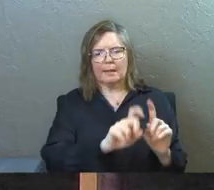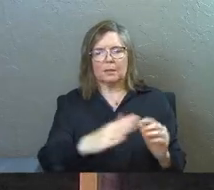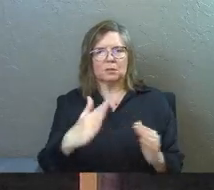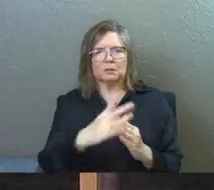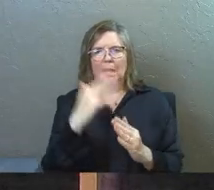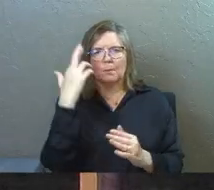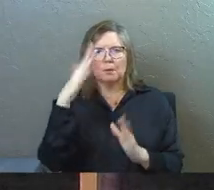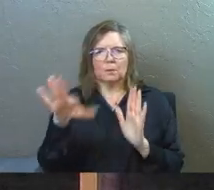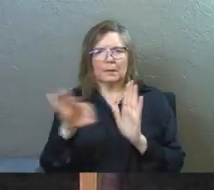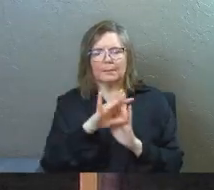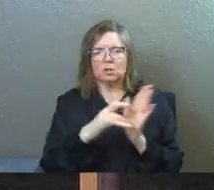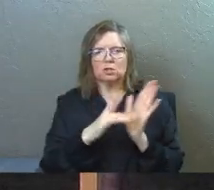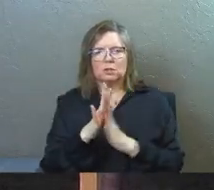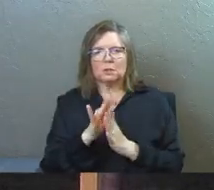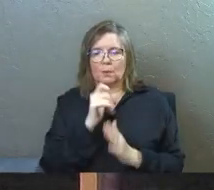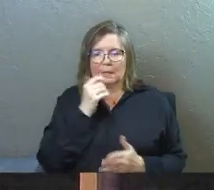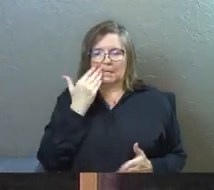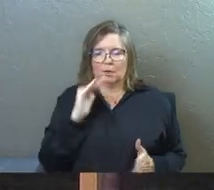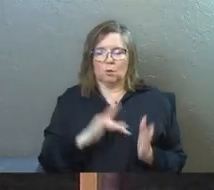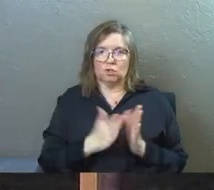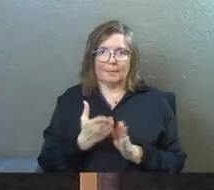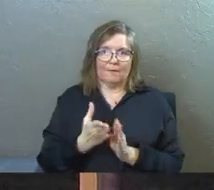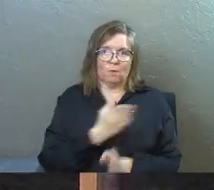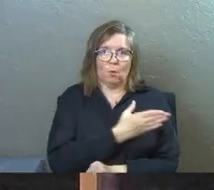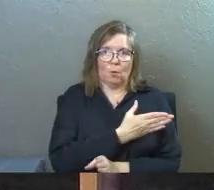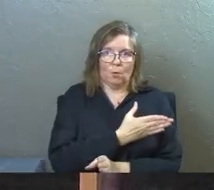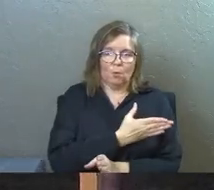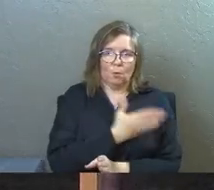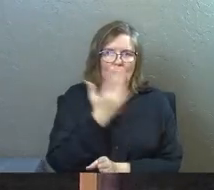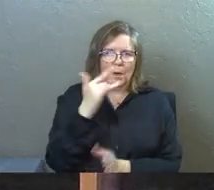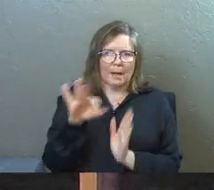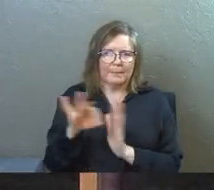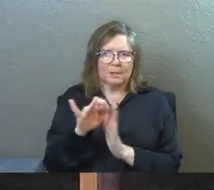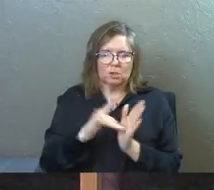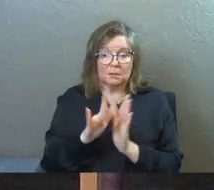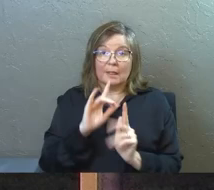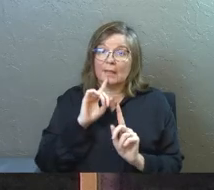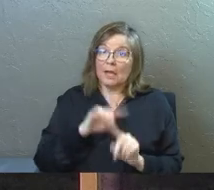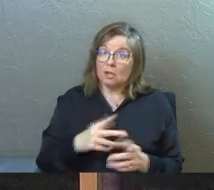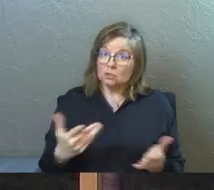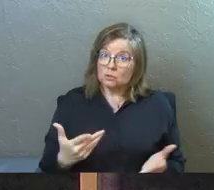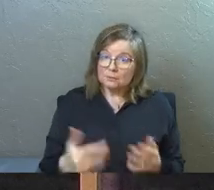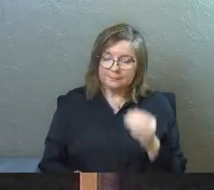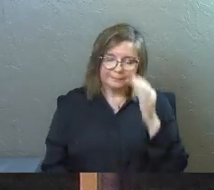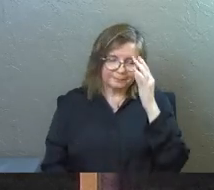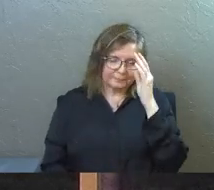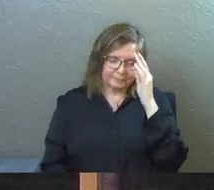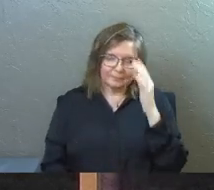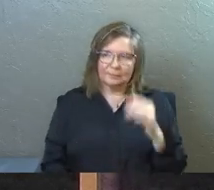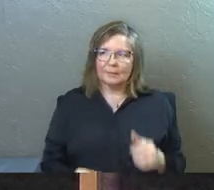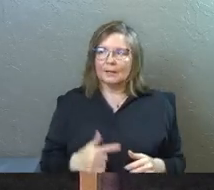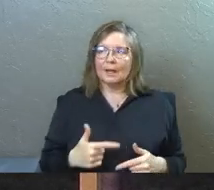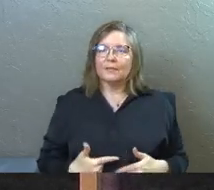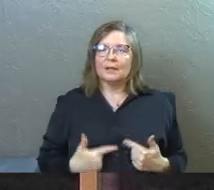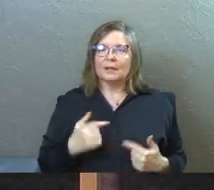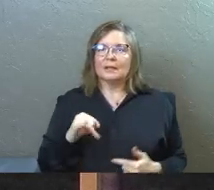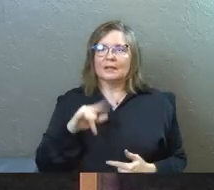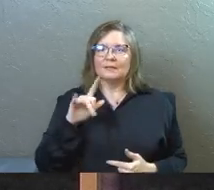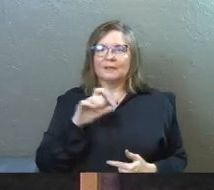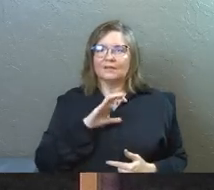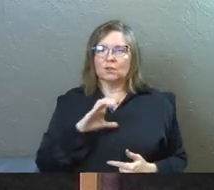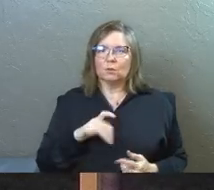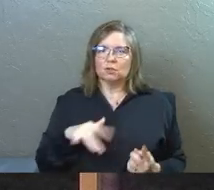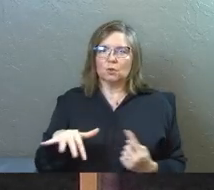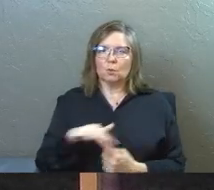top reasons for choosing Jesus when they didn't know Jesus before. And here were their answers. They said it was the lifestyle of the